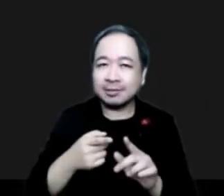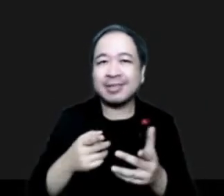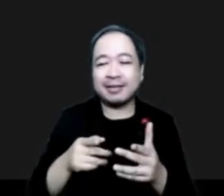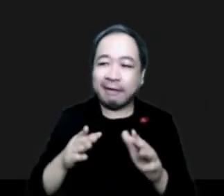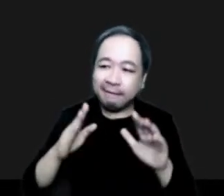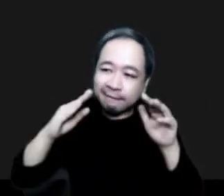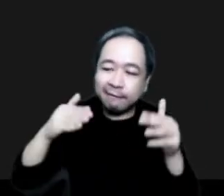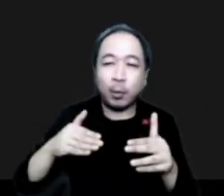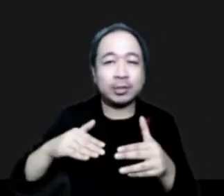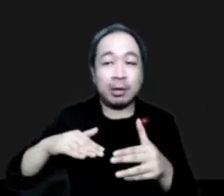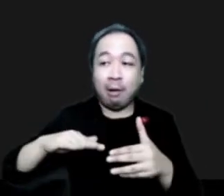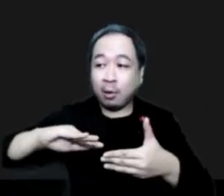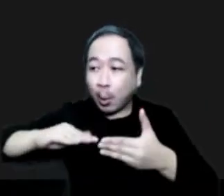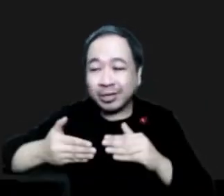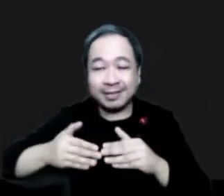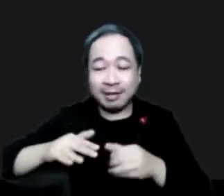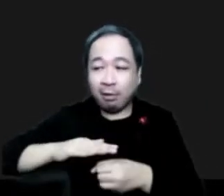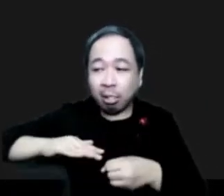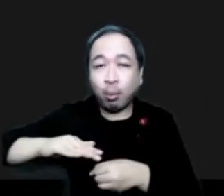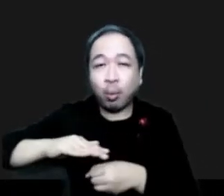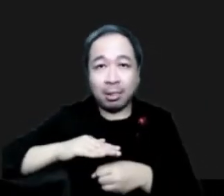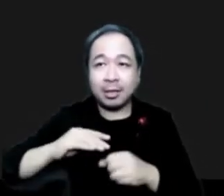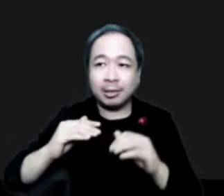and finally up to all these partners at the national level.